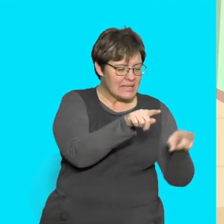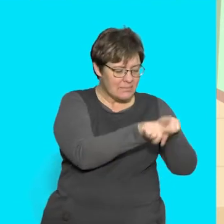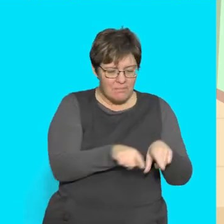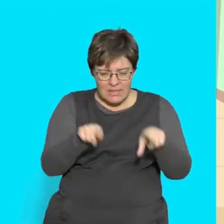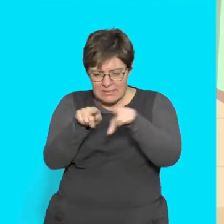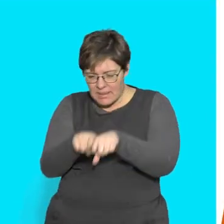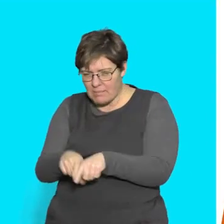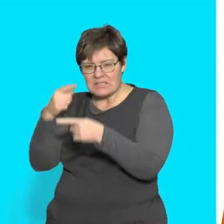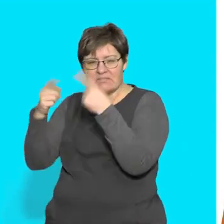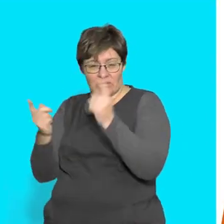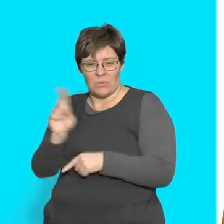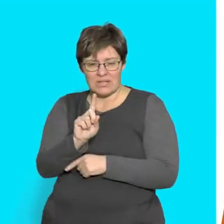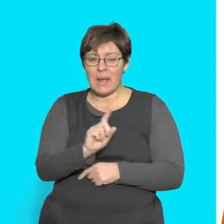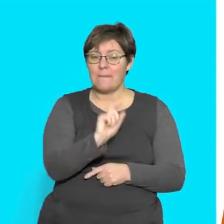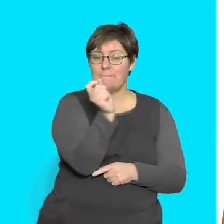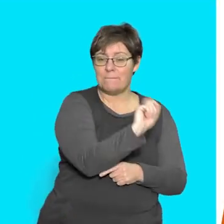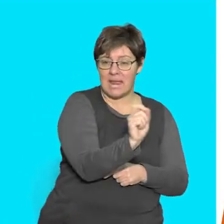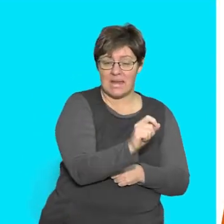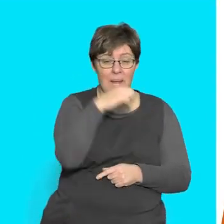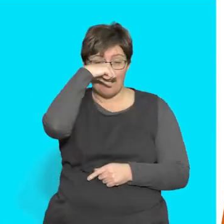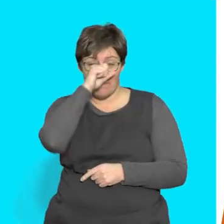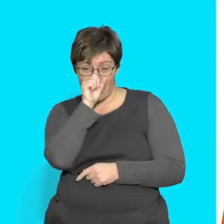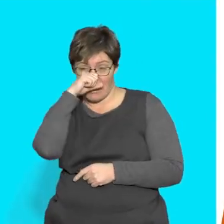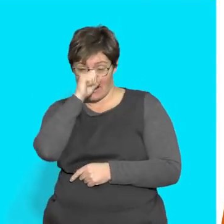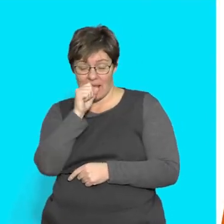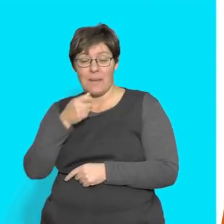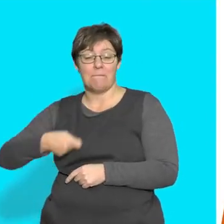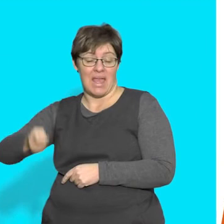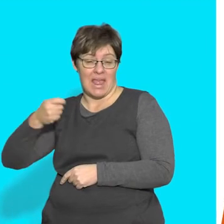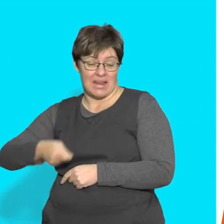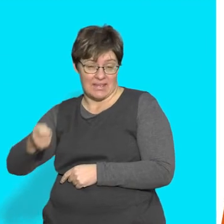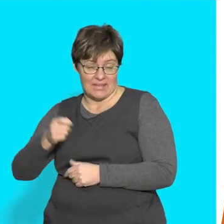the end? Pen Pig Pan